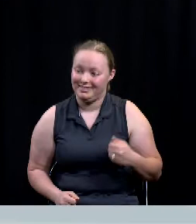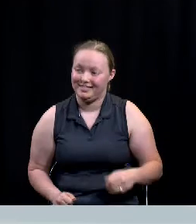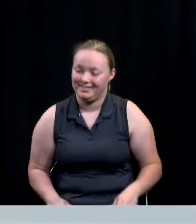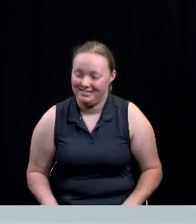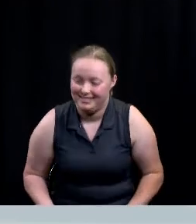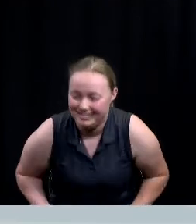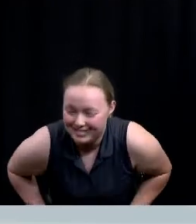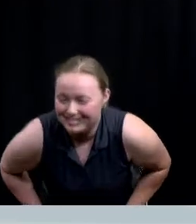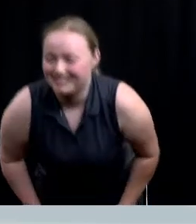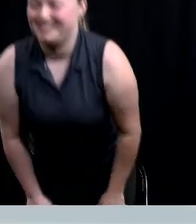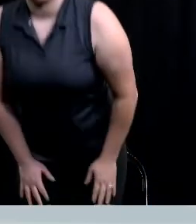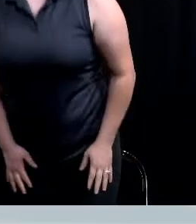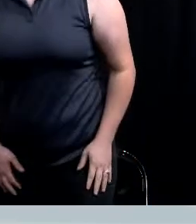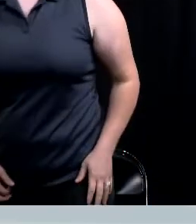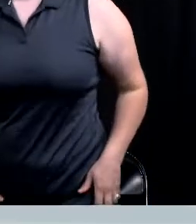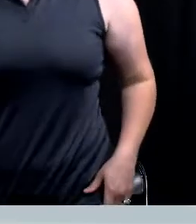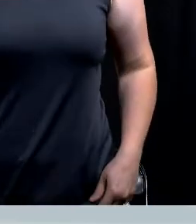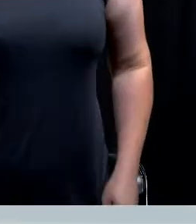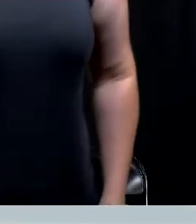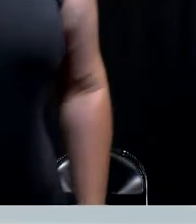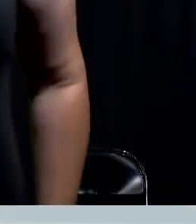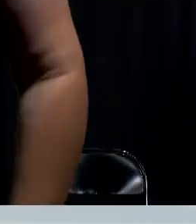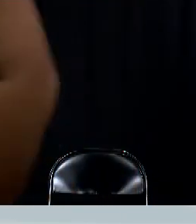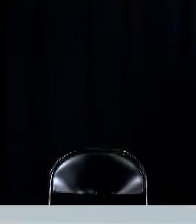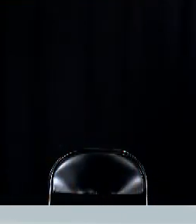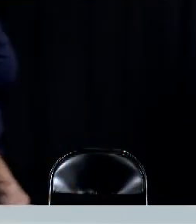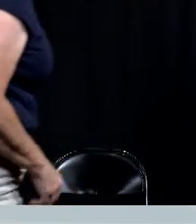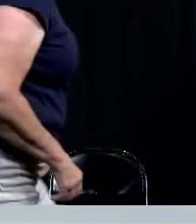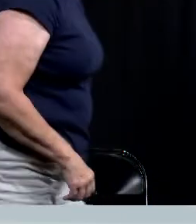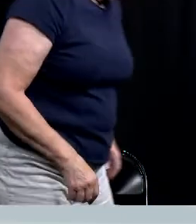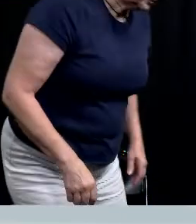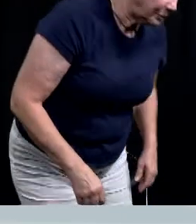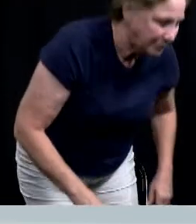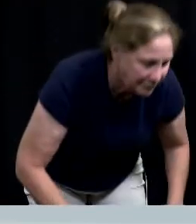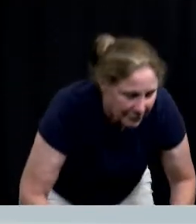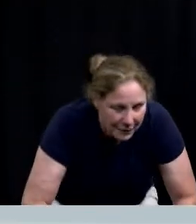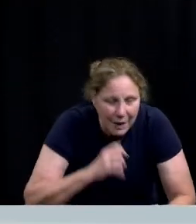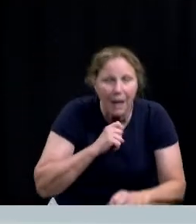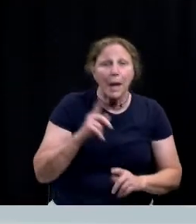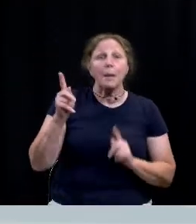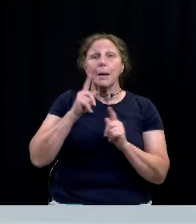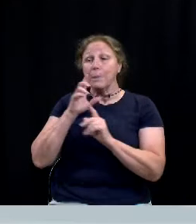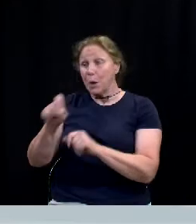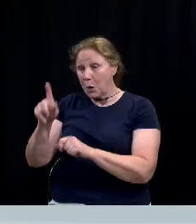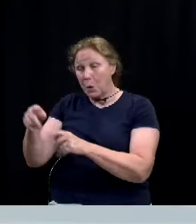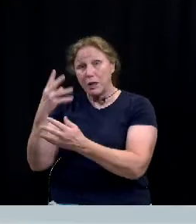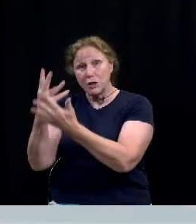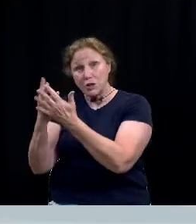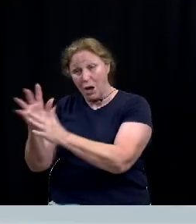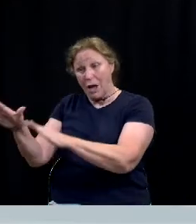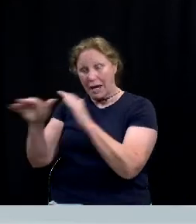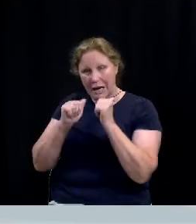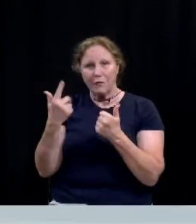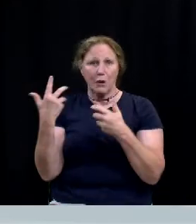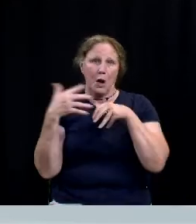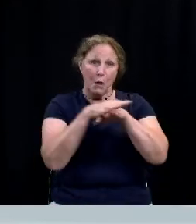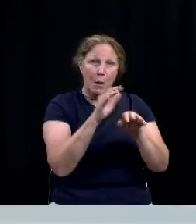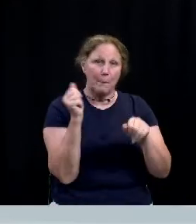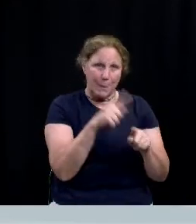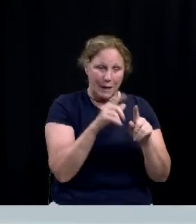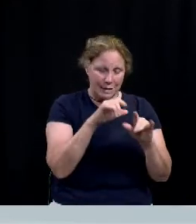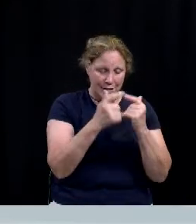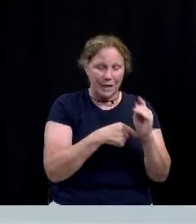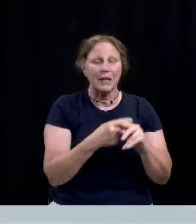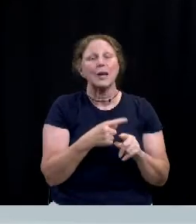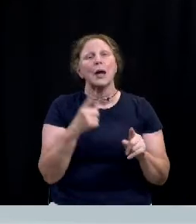physical and behavioral health treatment and reintegration services for individuals leaving the criminal justice system we'll take a closer look at initiatives